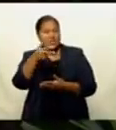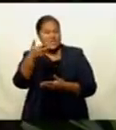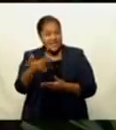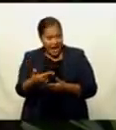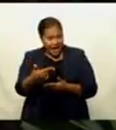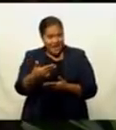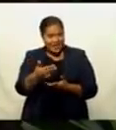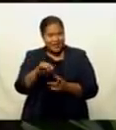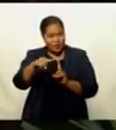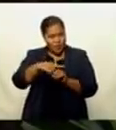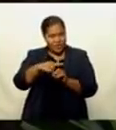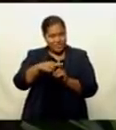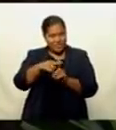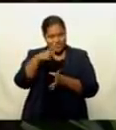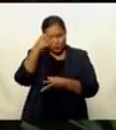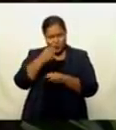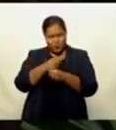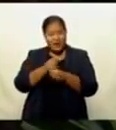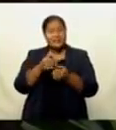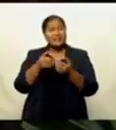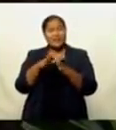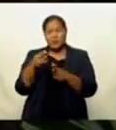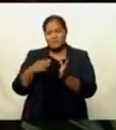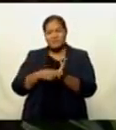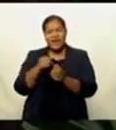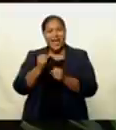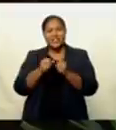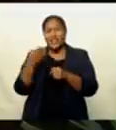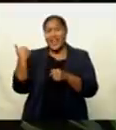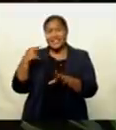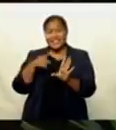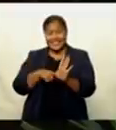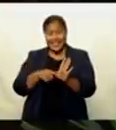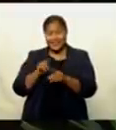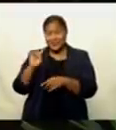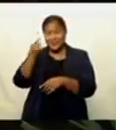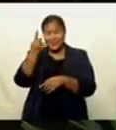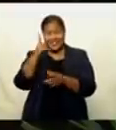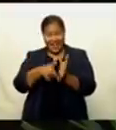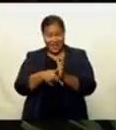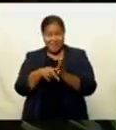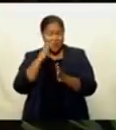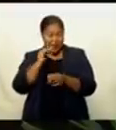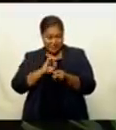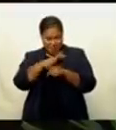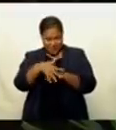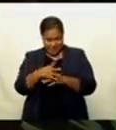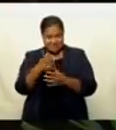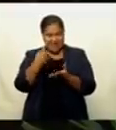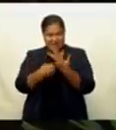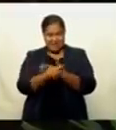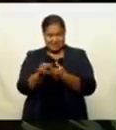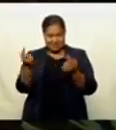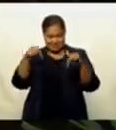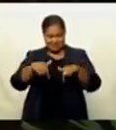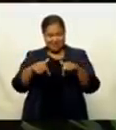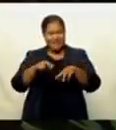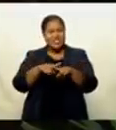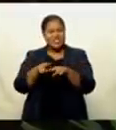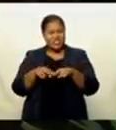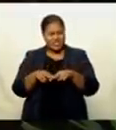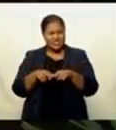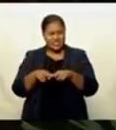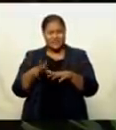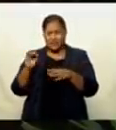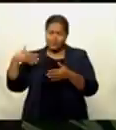total since March of last year, when we first detected the first case in Fiji. And since then,